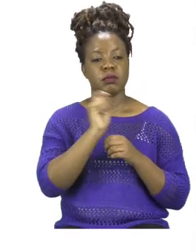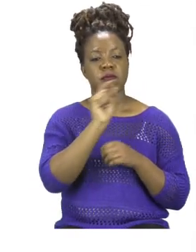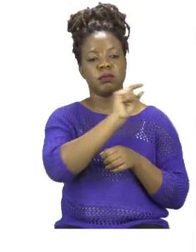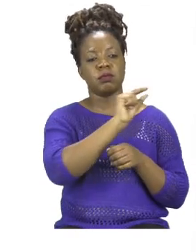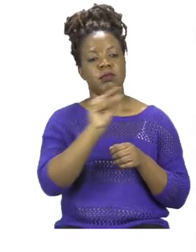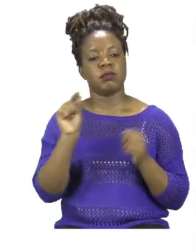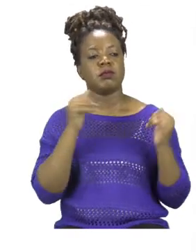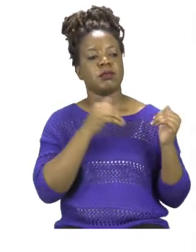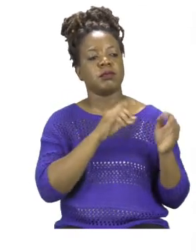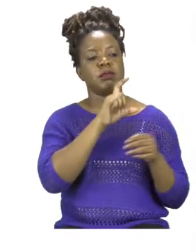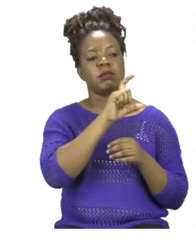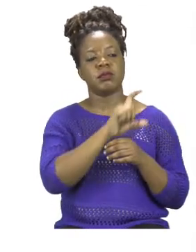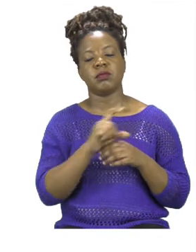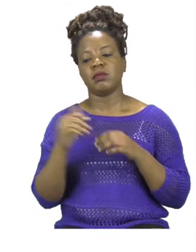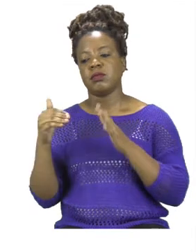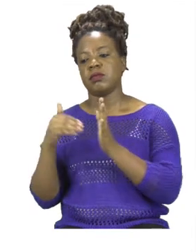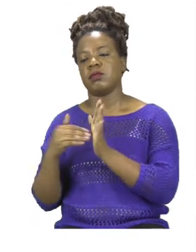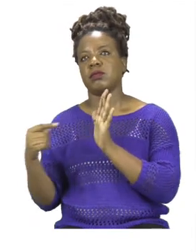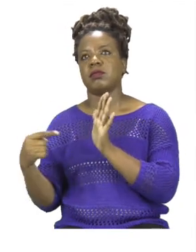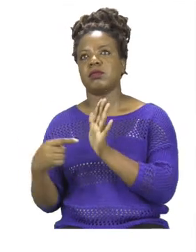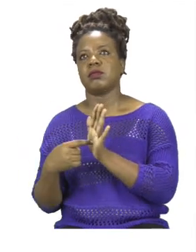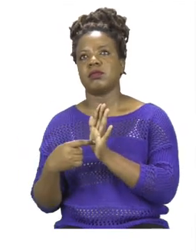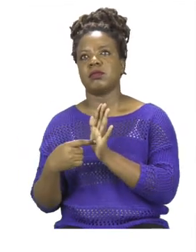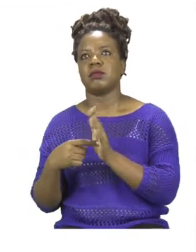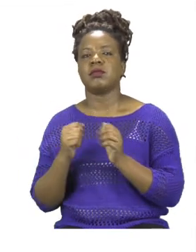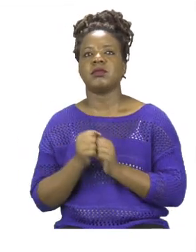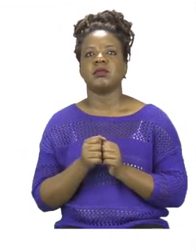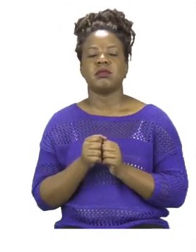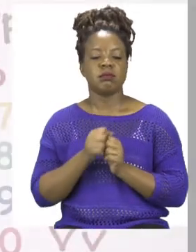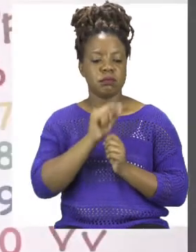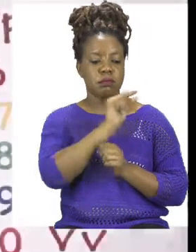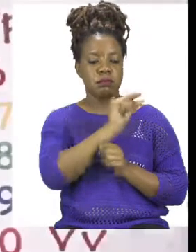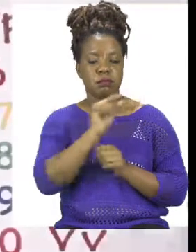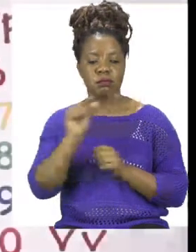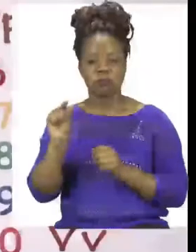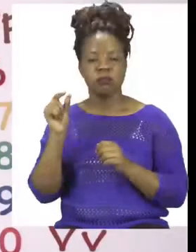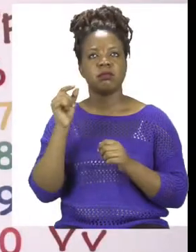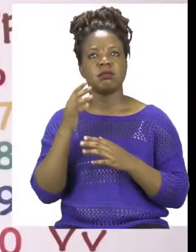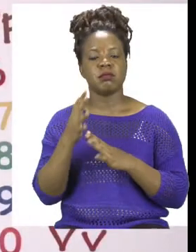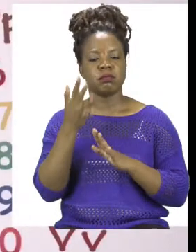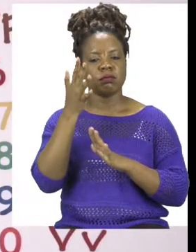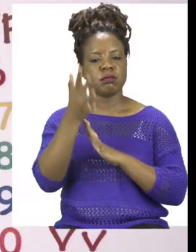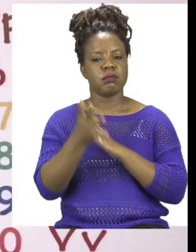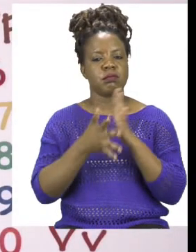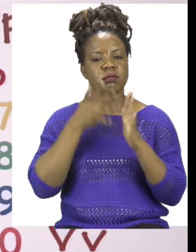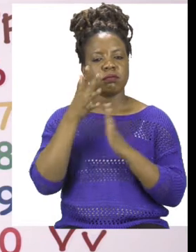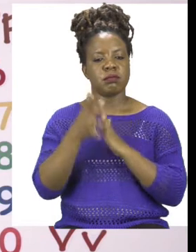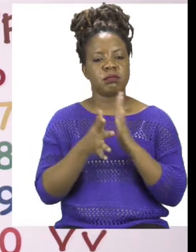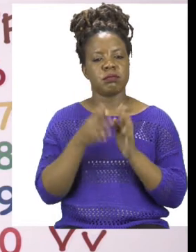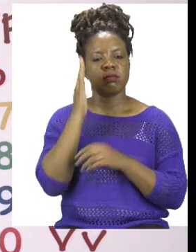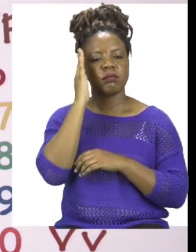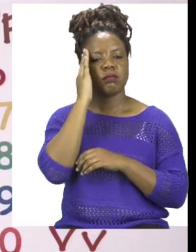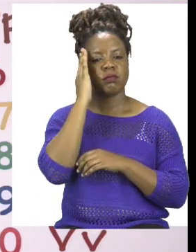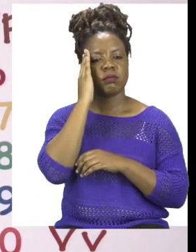and end with a full stop. Say your sentence out loud before you write it down. That way you'll be able